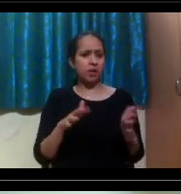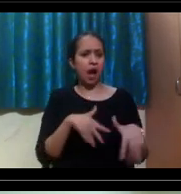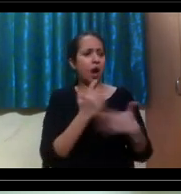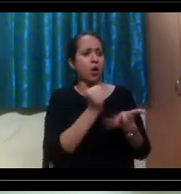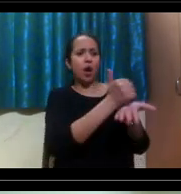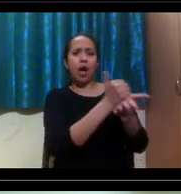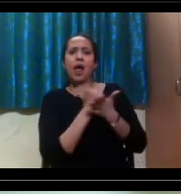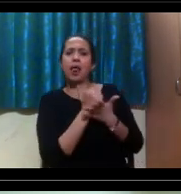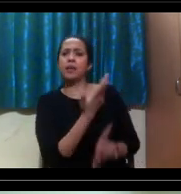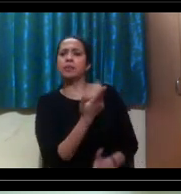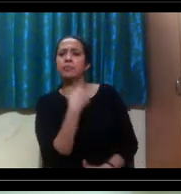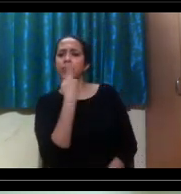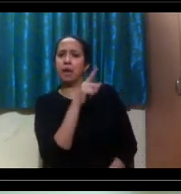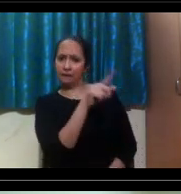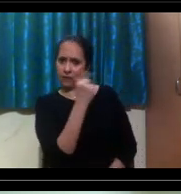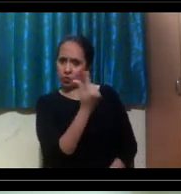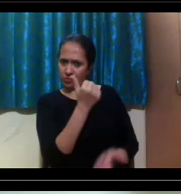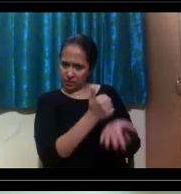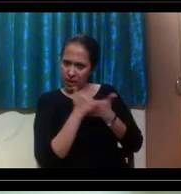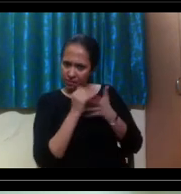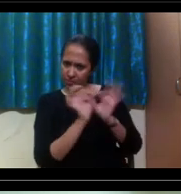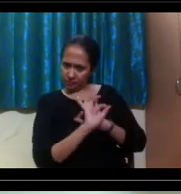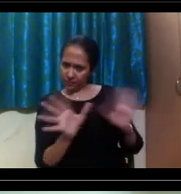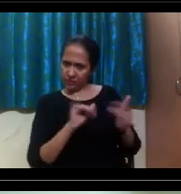would you like to go, for that question?